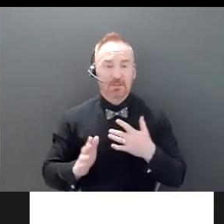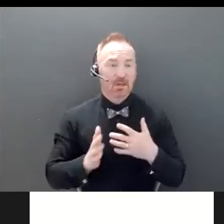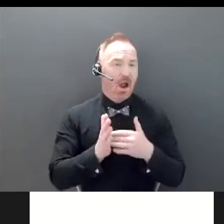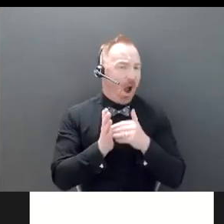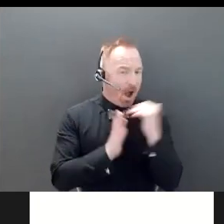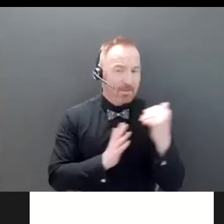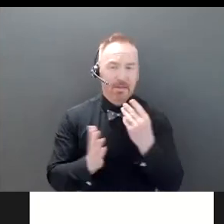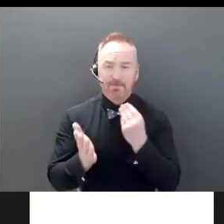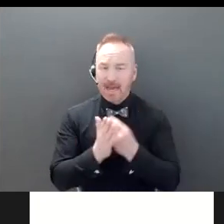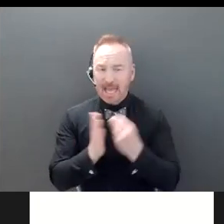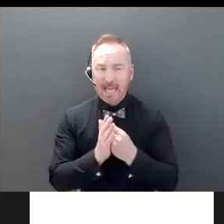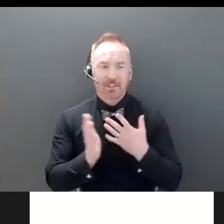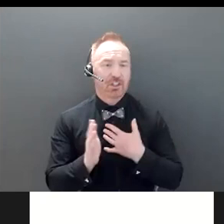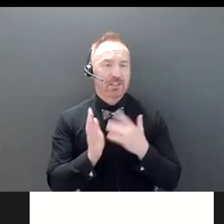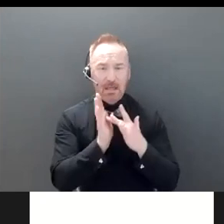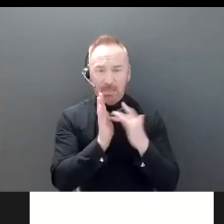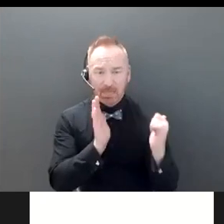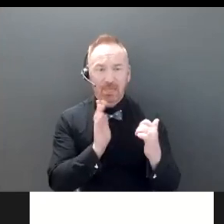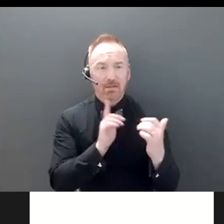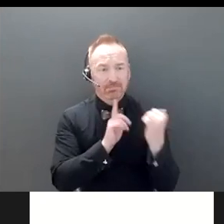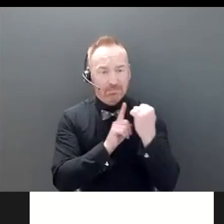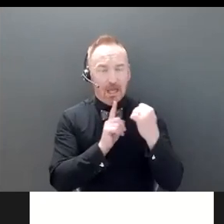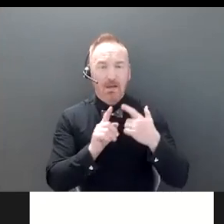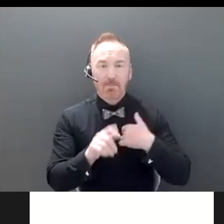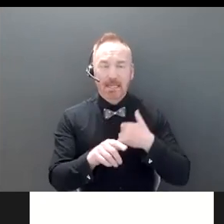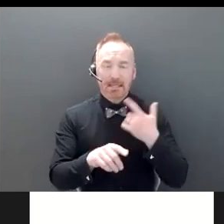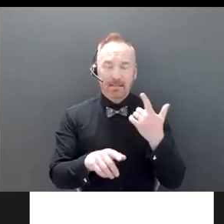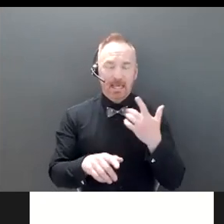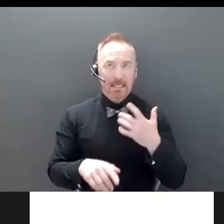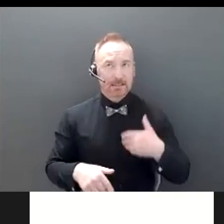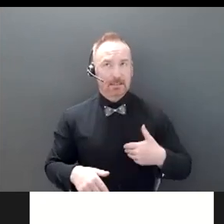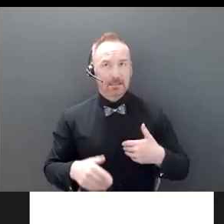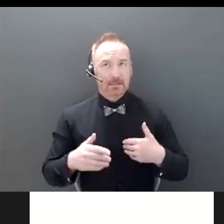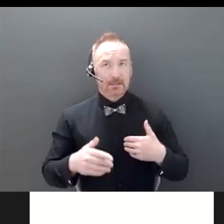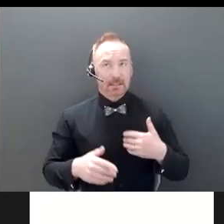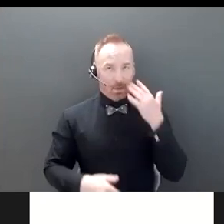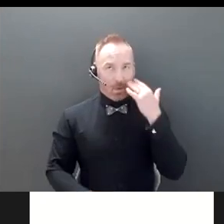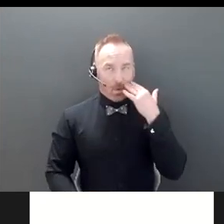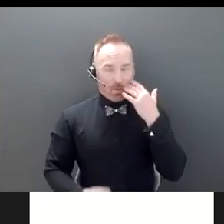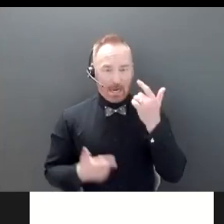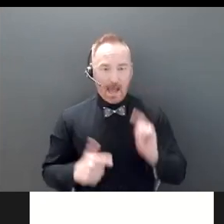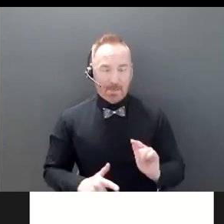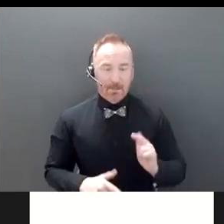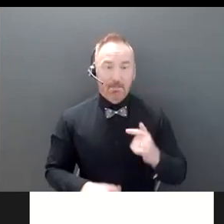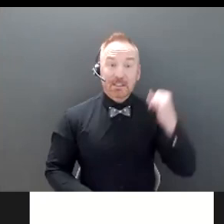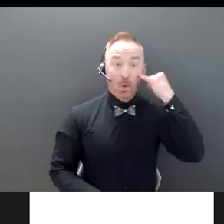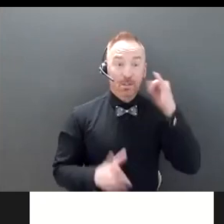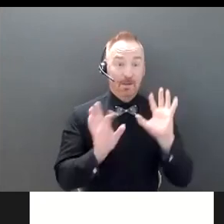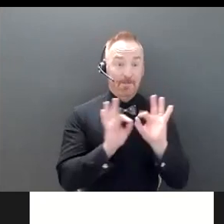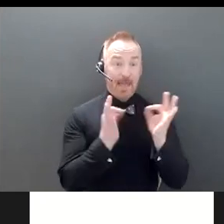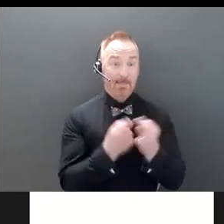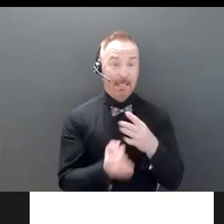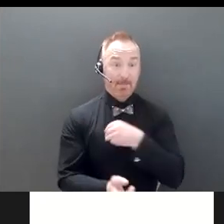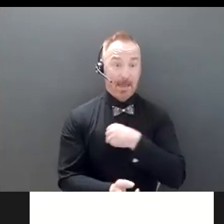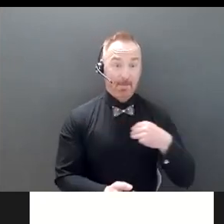and they recognize that and they know it, but they themselves, especially if it's a family member, they don't want to go to the law enforcement and